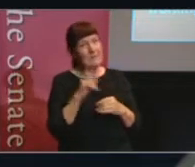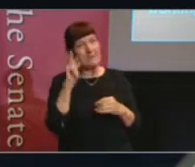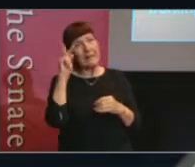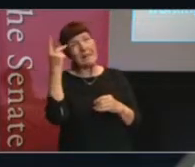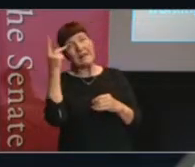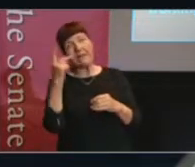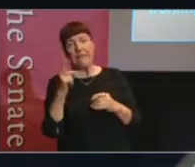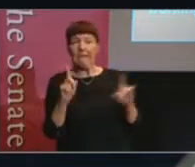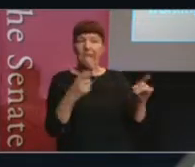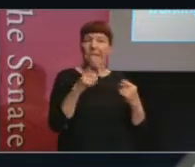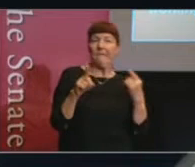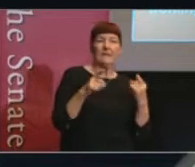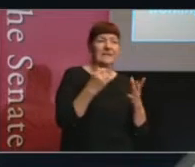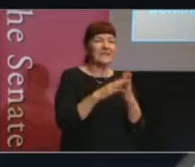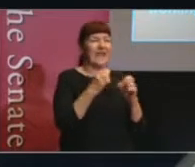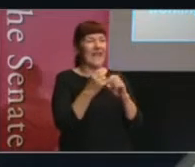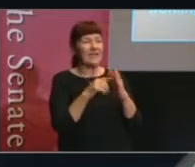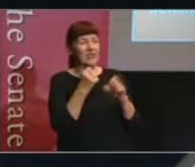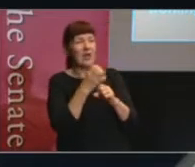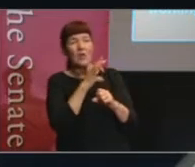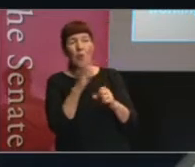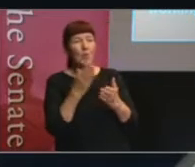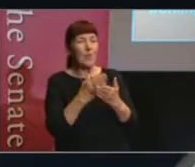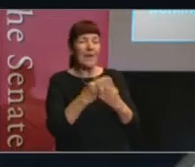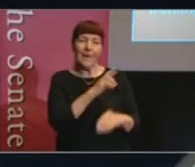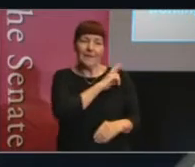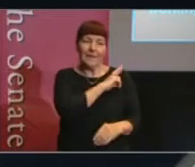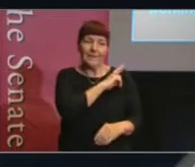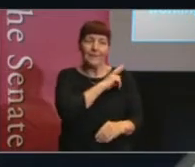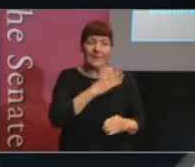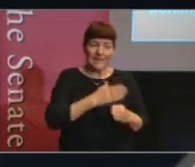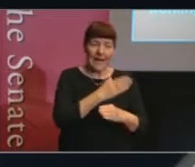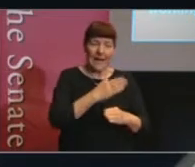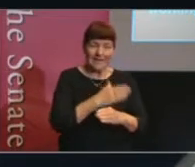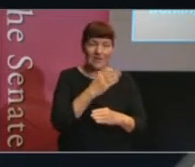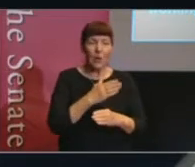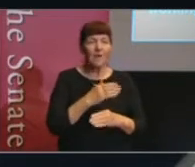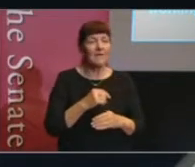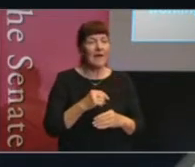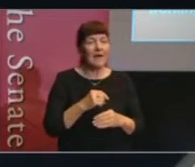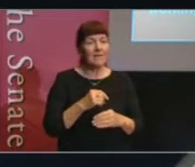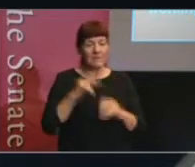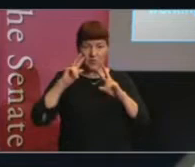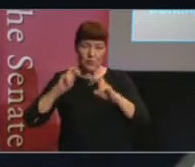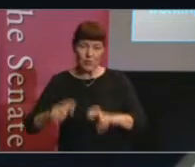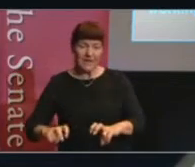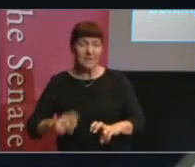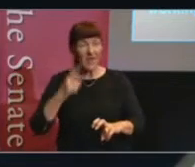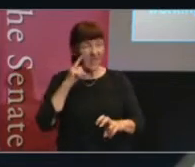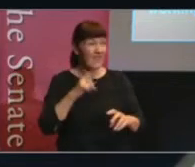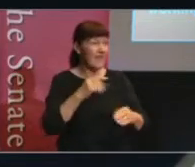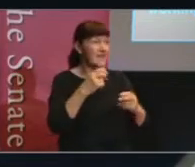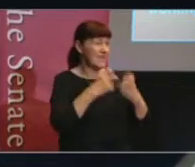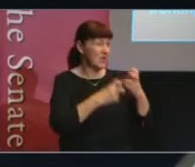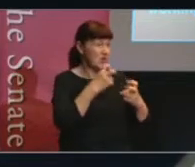do with the actual task of accountability or scrutiny. So, I think that is an issue. And I think the